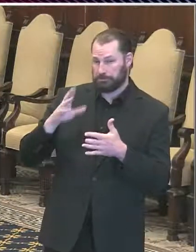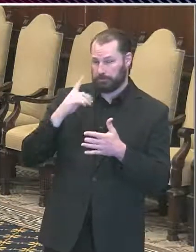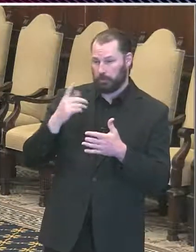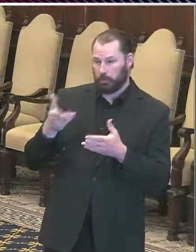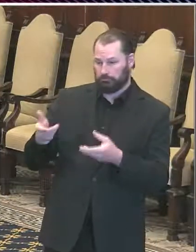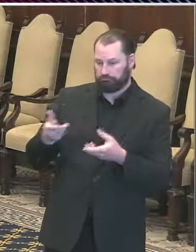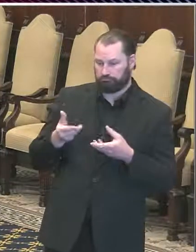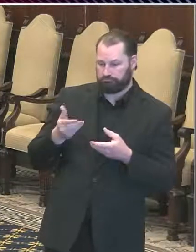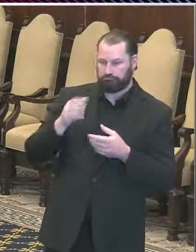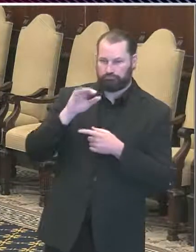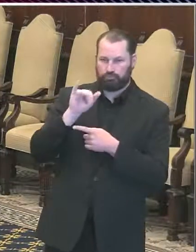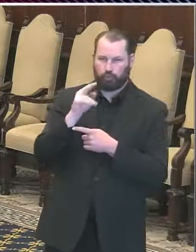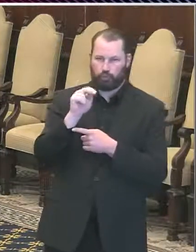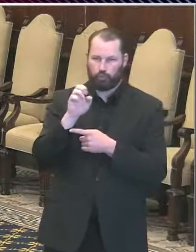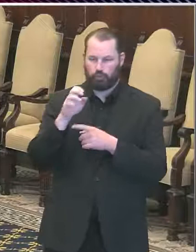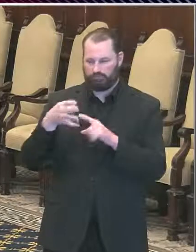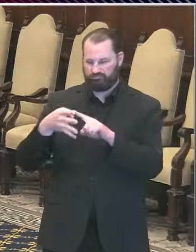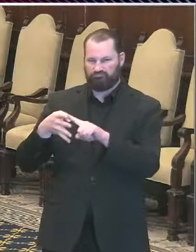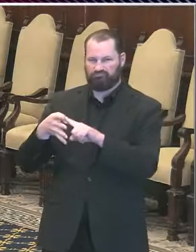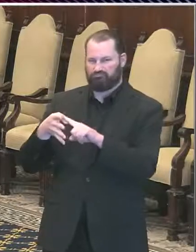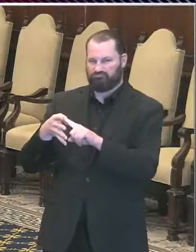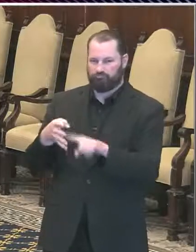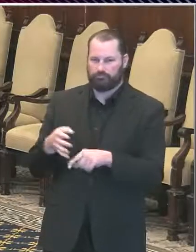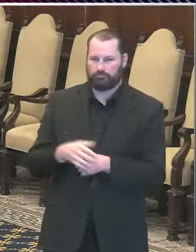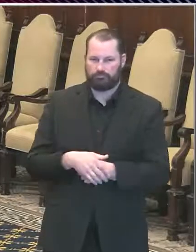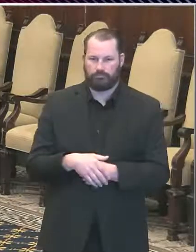Okay. What is the population today in the prisons?